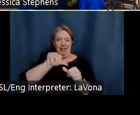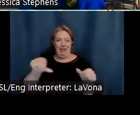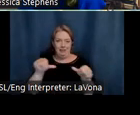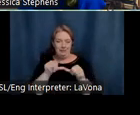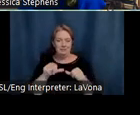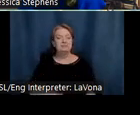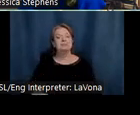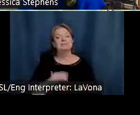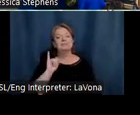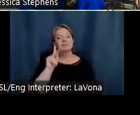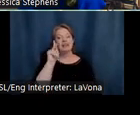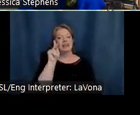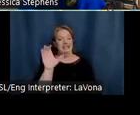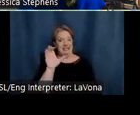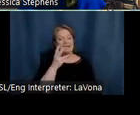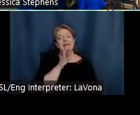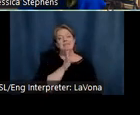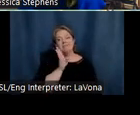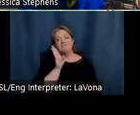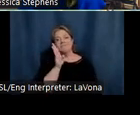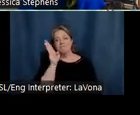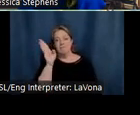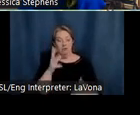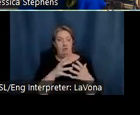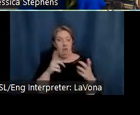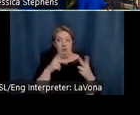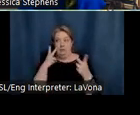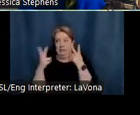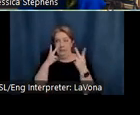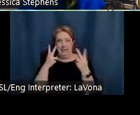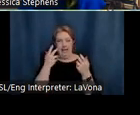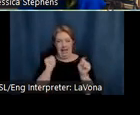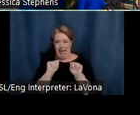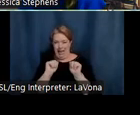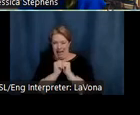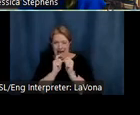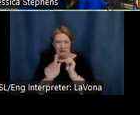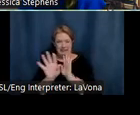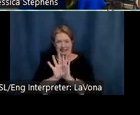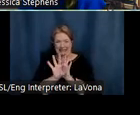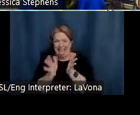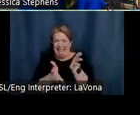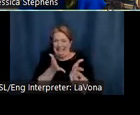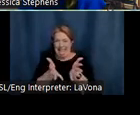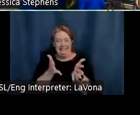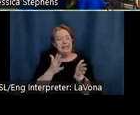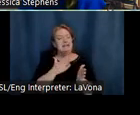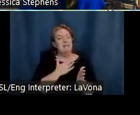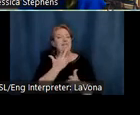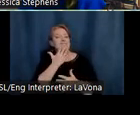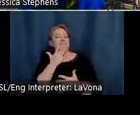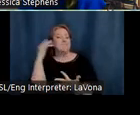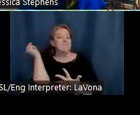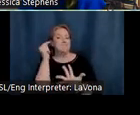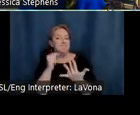Passing through Kansas City, there is so much to explore, it was very hard to narrow things down, but some top picks from me include